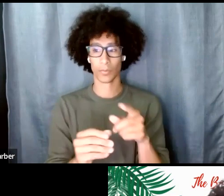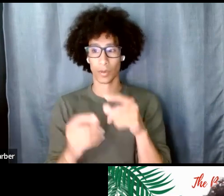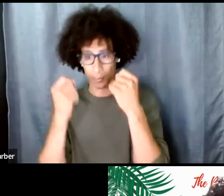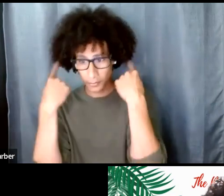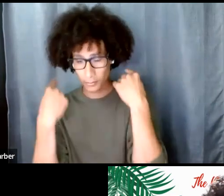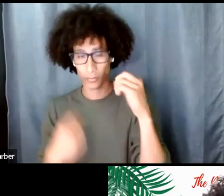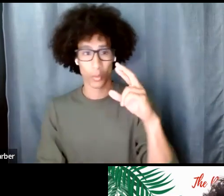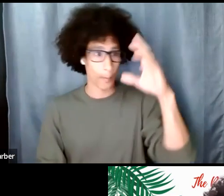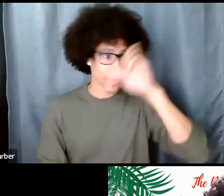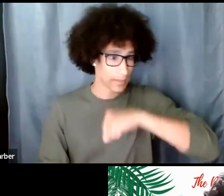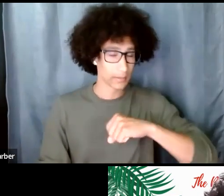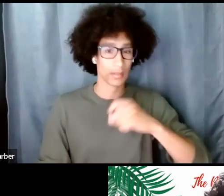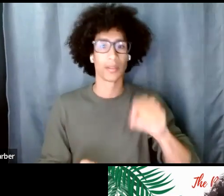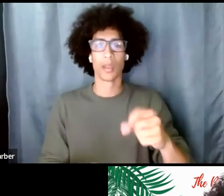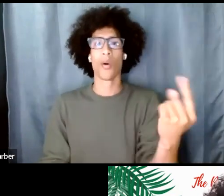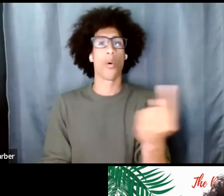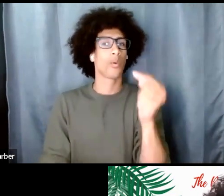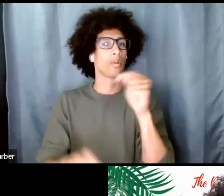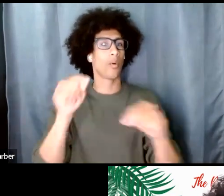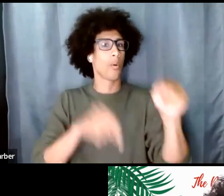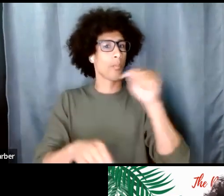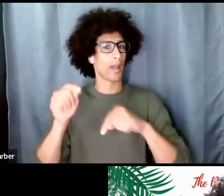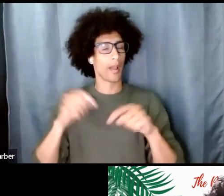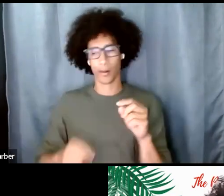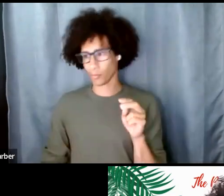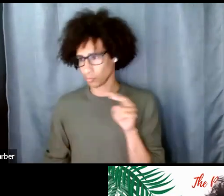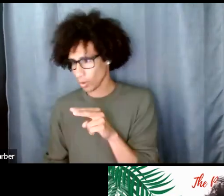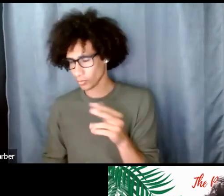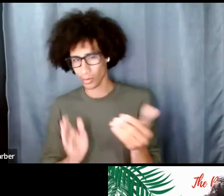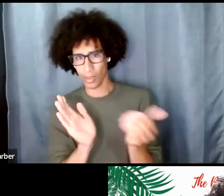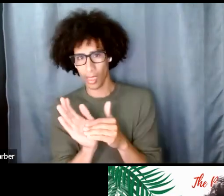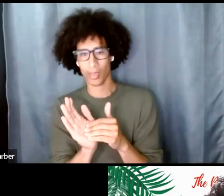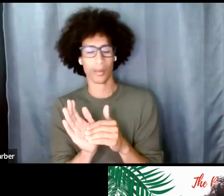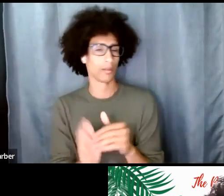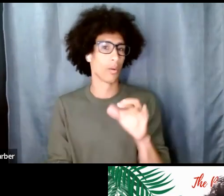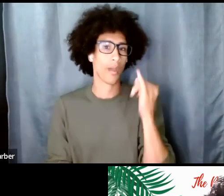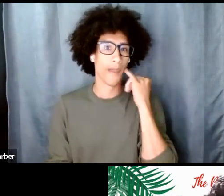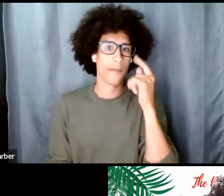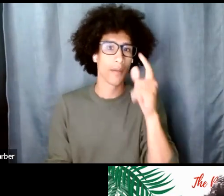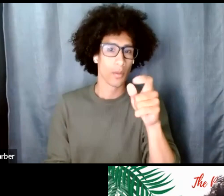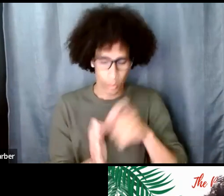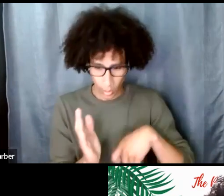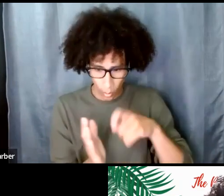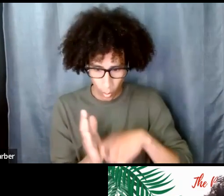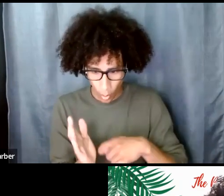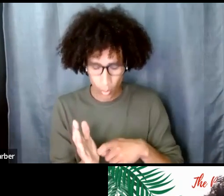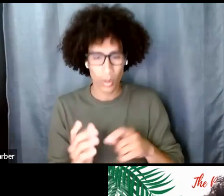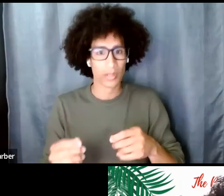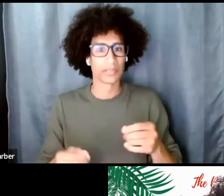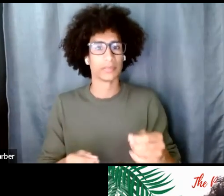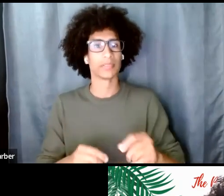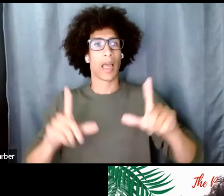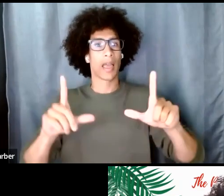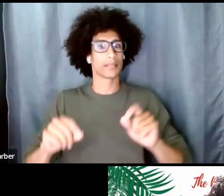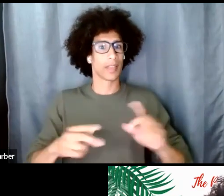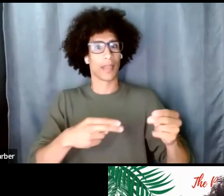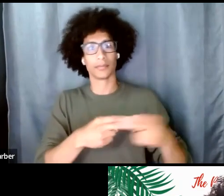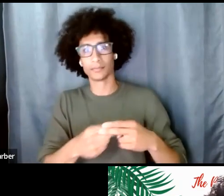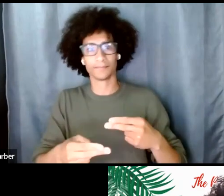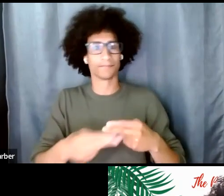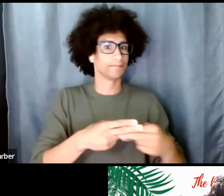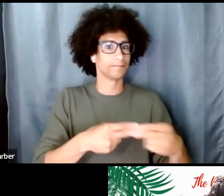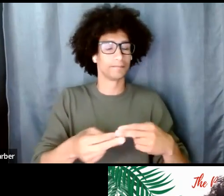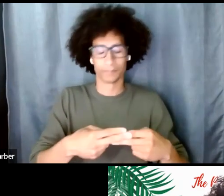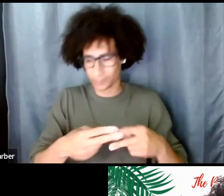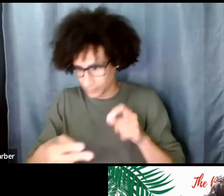back to the video if they you're taking notes and you're like oh my god there was a slide and i missed what the slide said you have the video you can